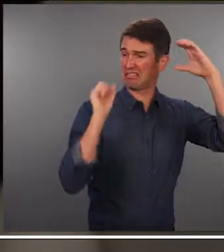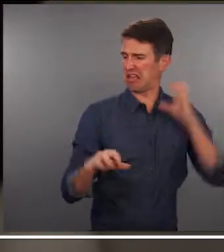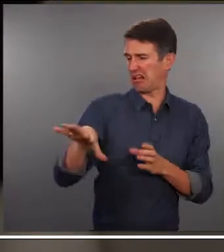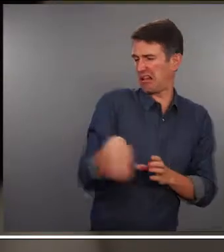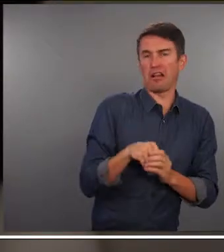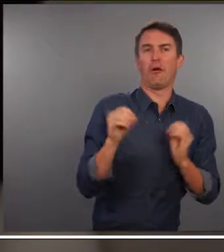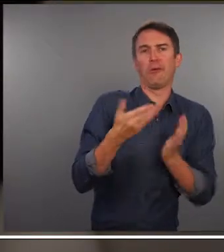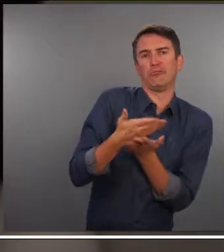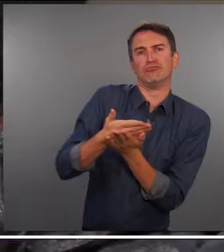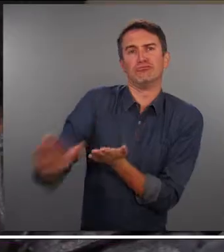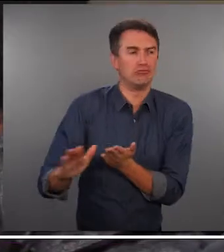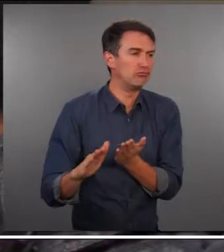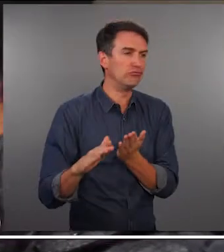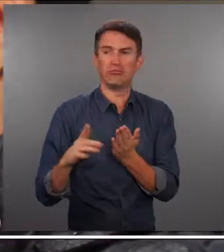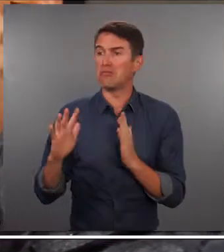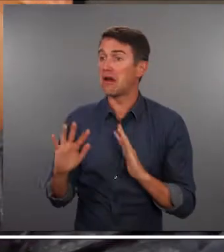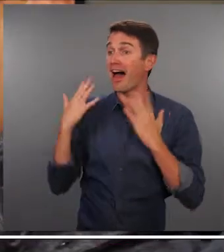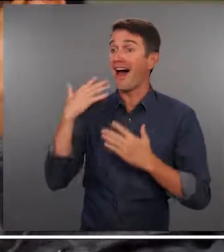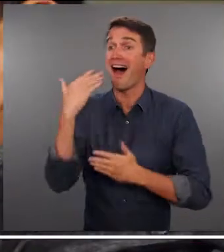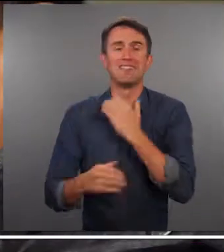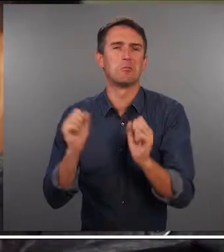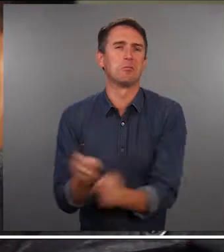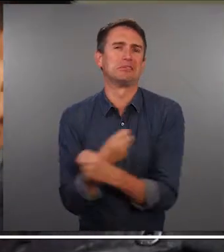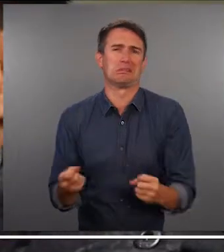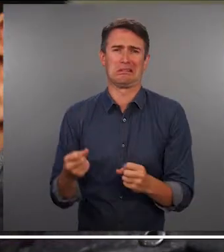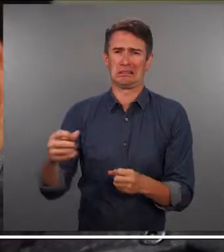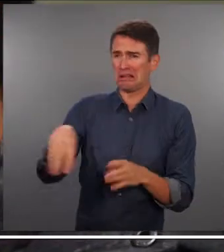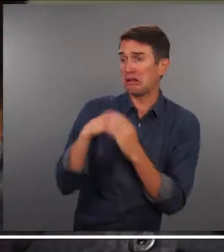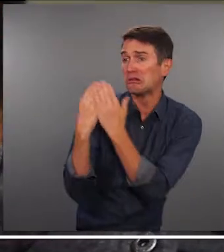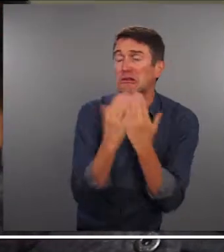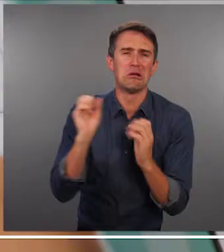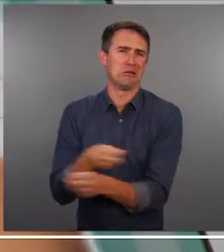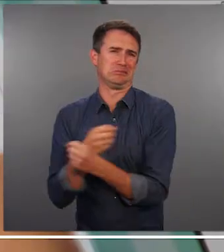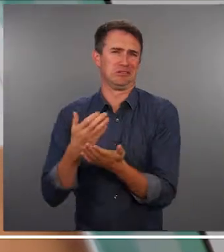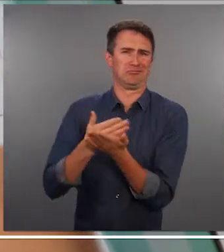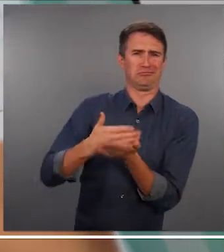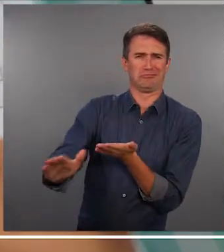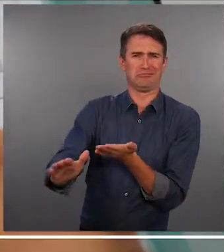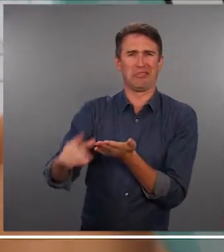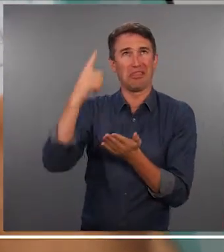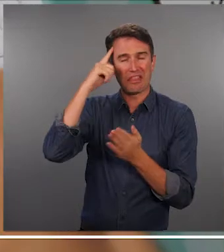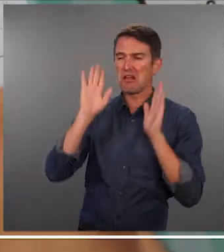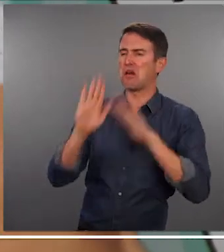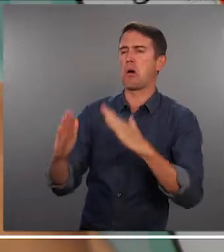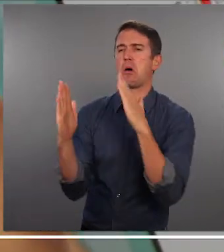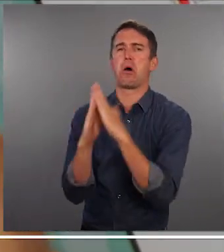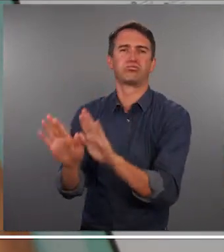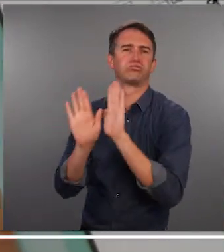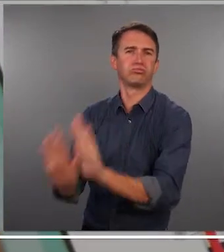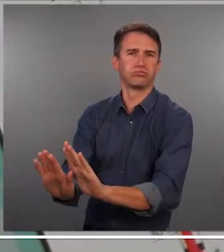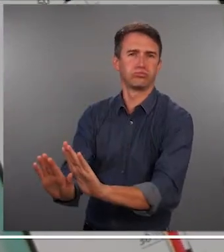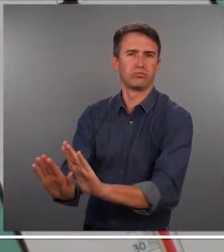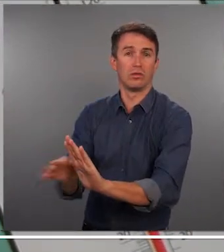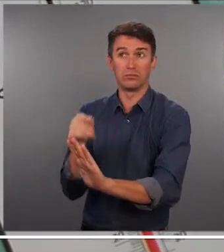being able to go to school, work, live a normal life So people just think that they're meant to stay at home and not do